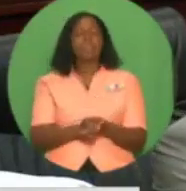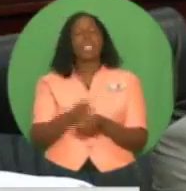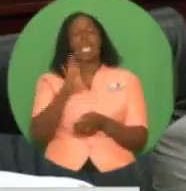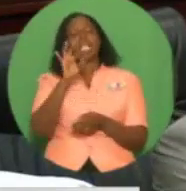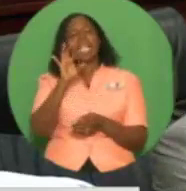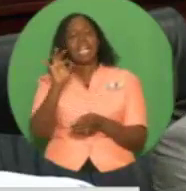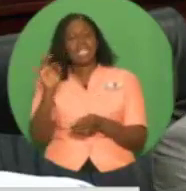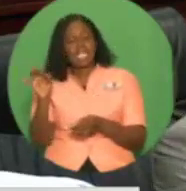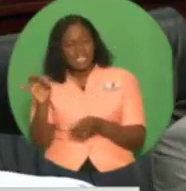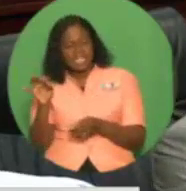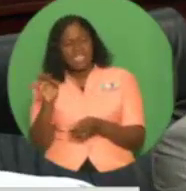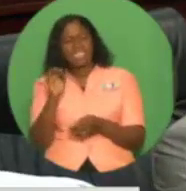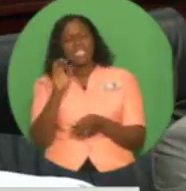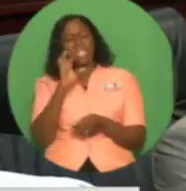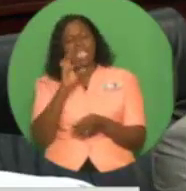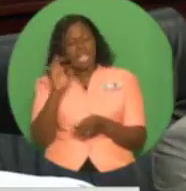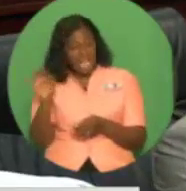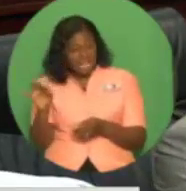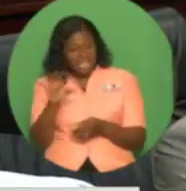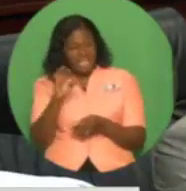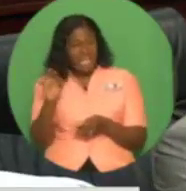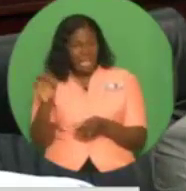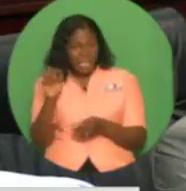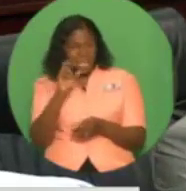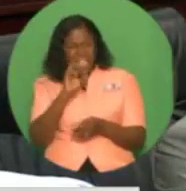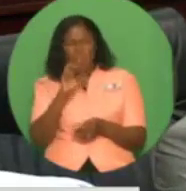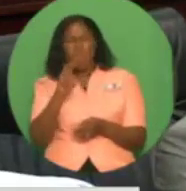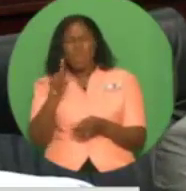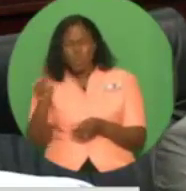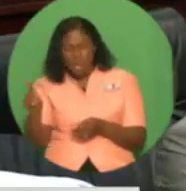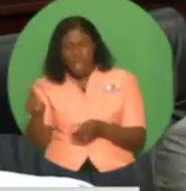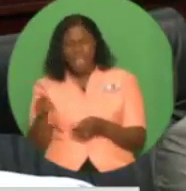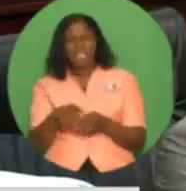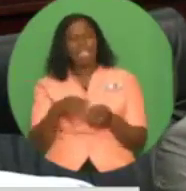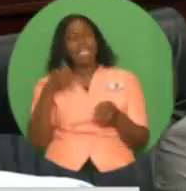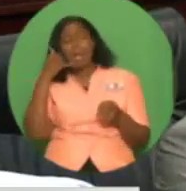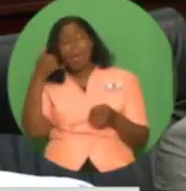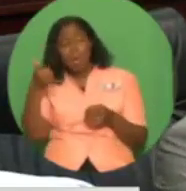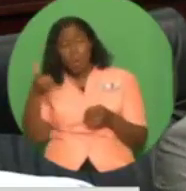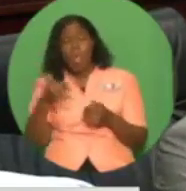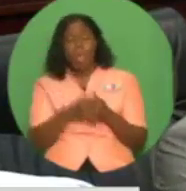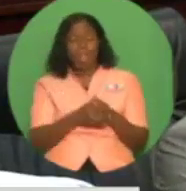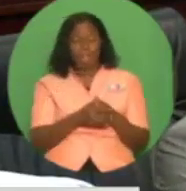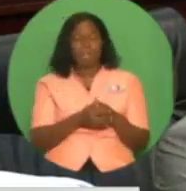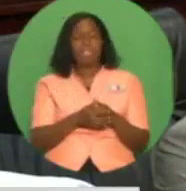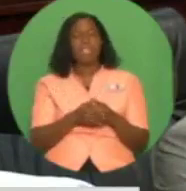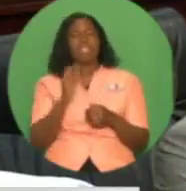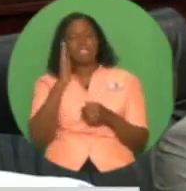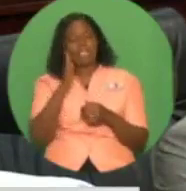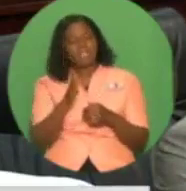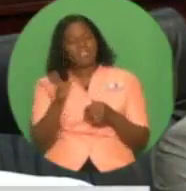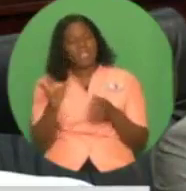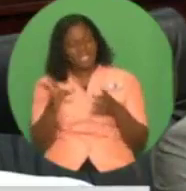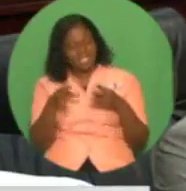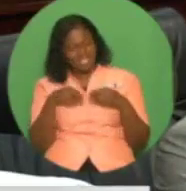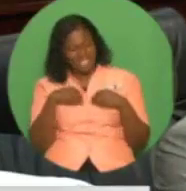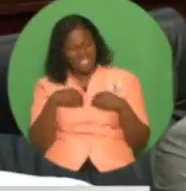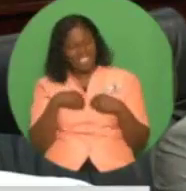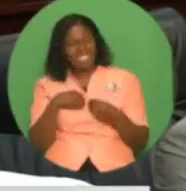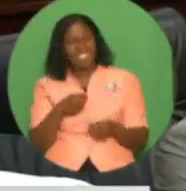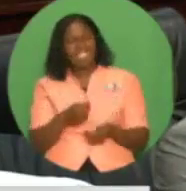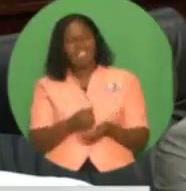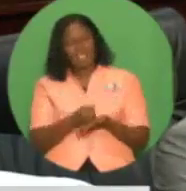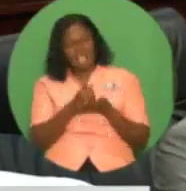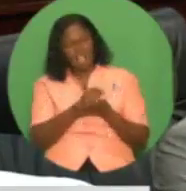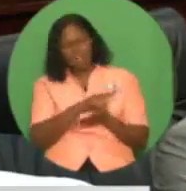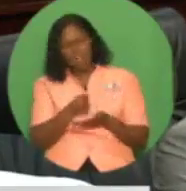-9911 calls will be received, prioritized, and managed from the proposed Operational Command Center. The